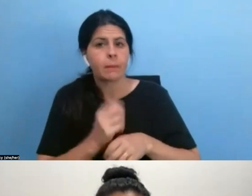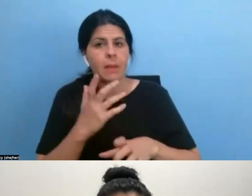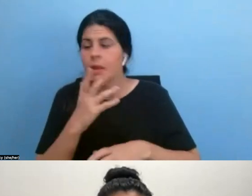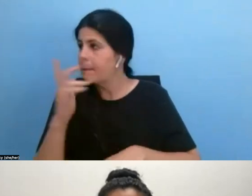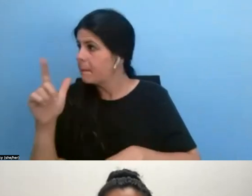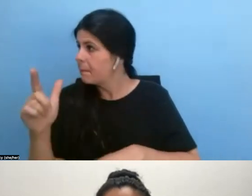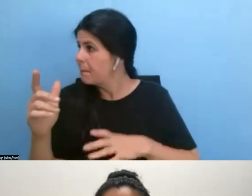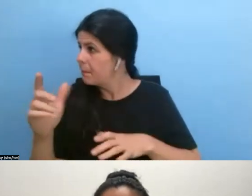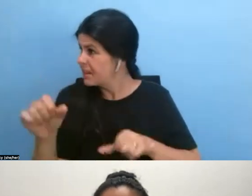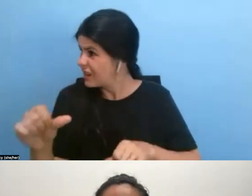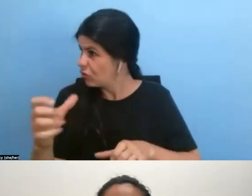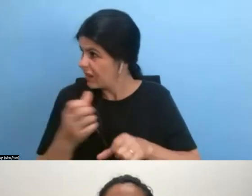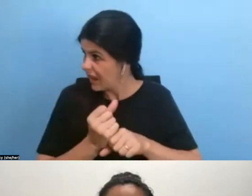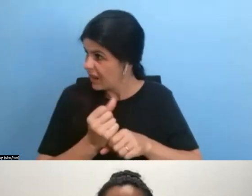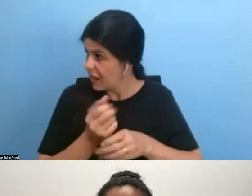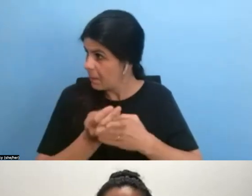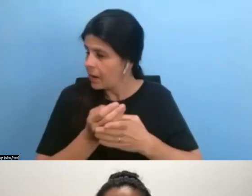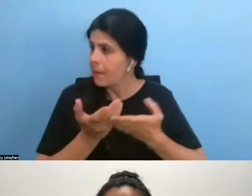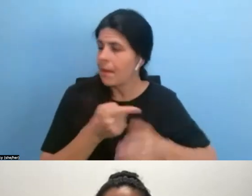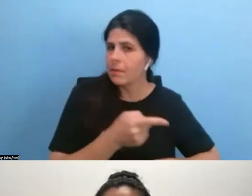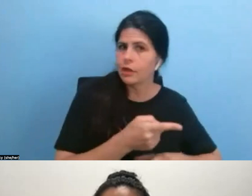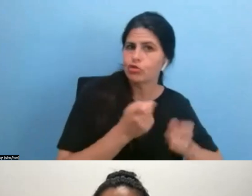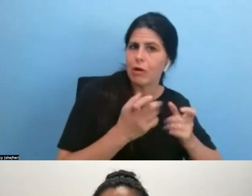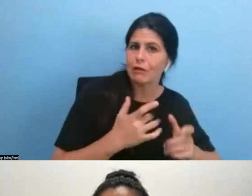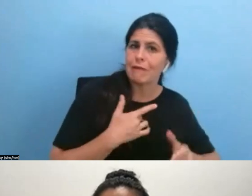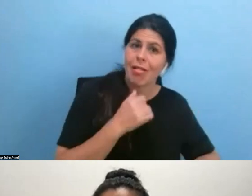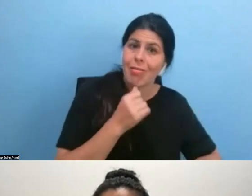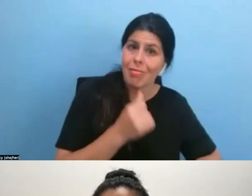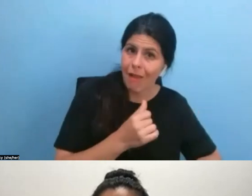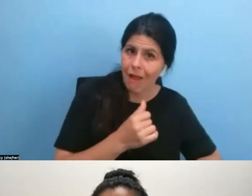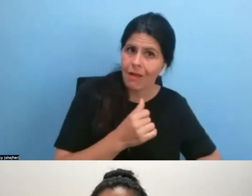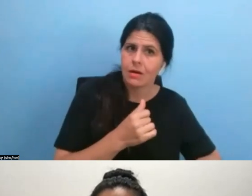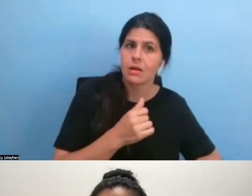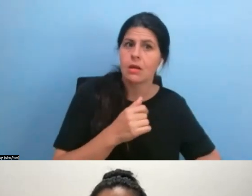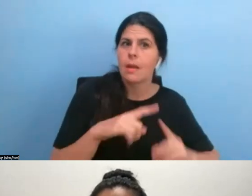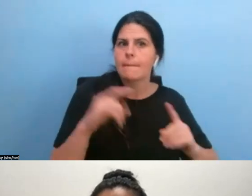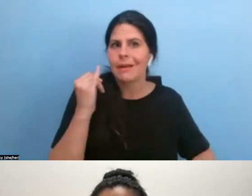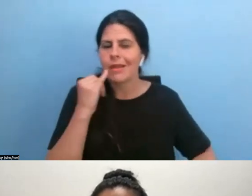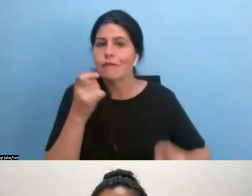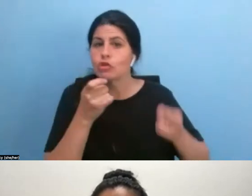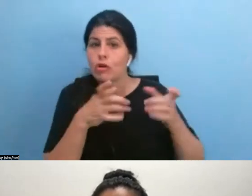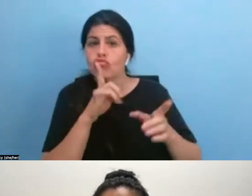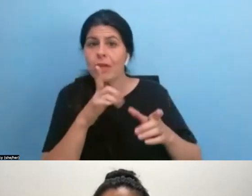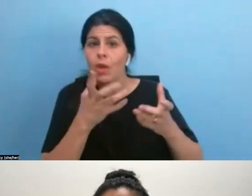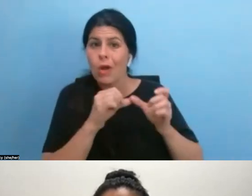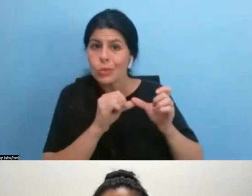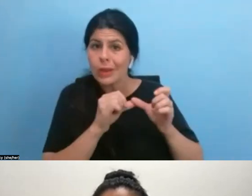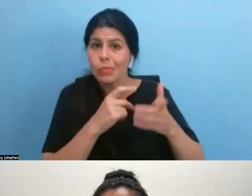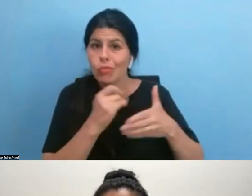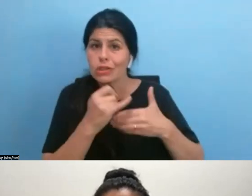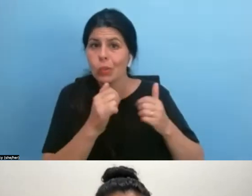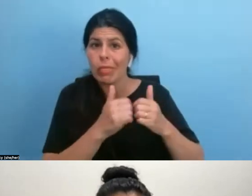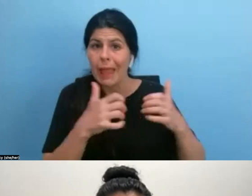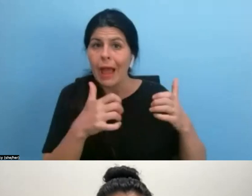that there is not, um, is, and if the director really wants to push forward the project, even without that kind of